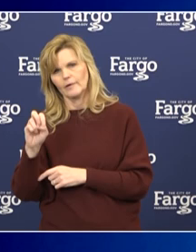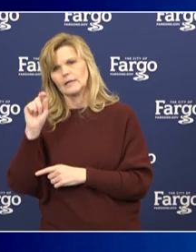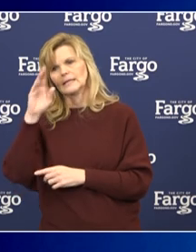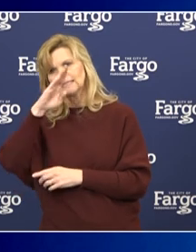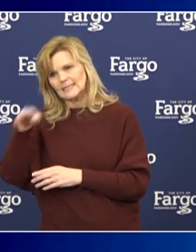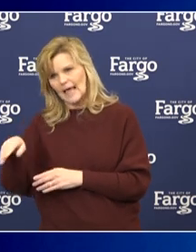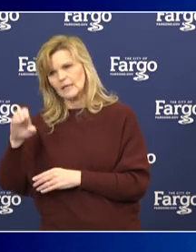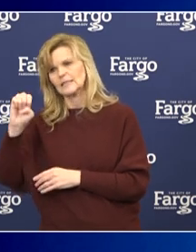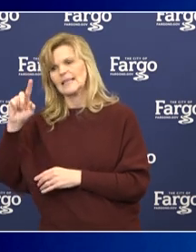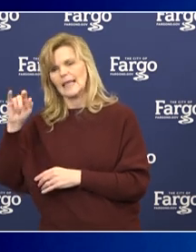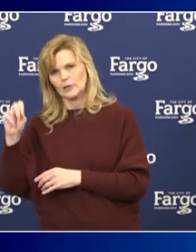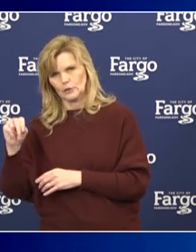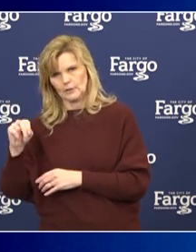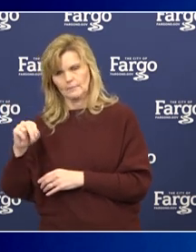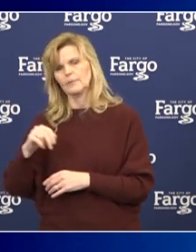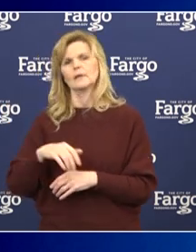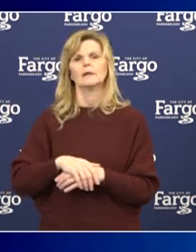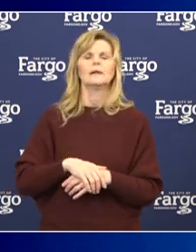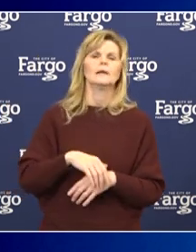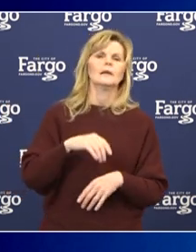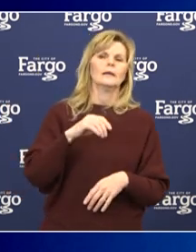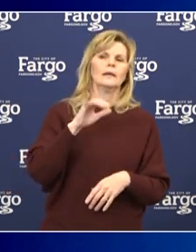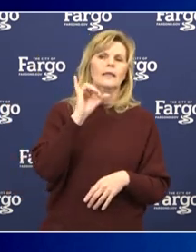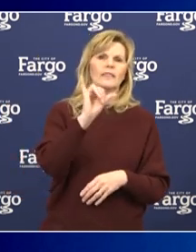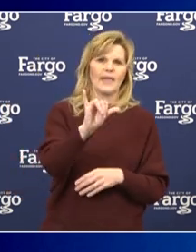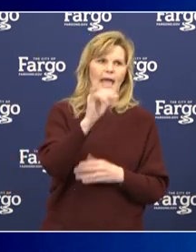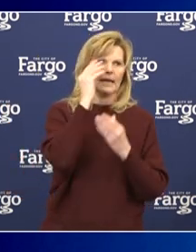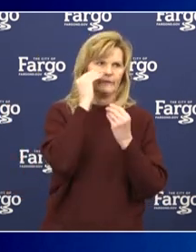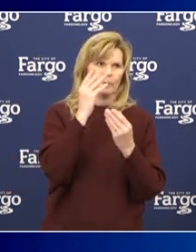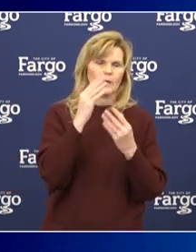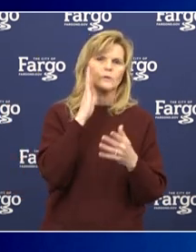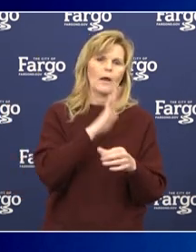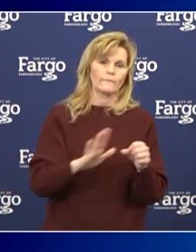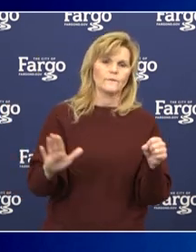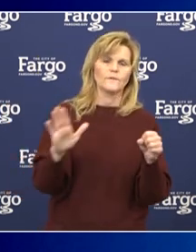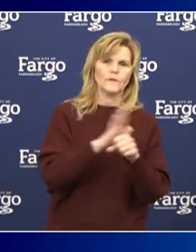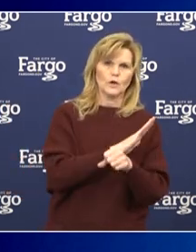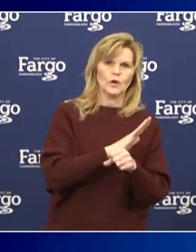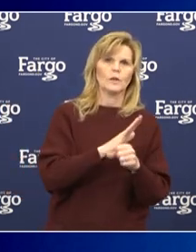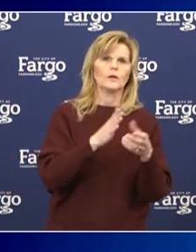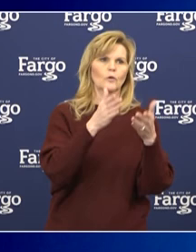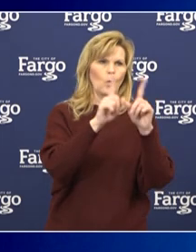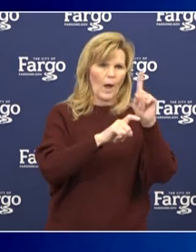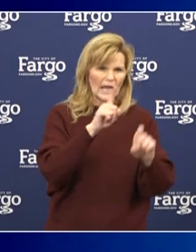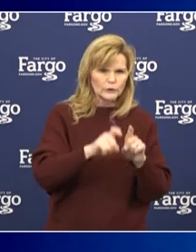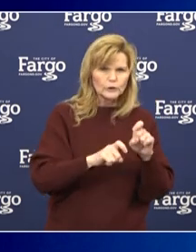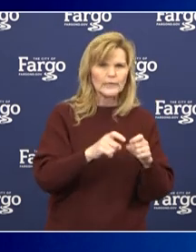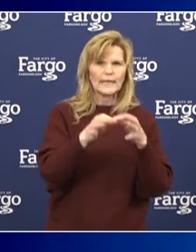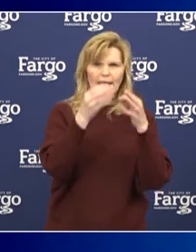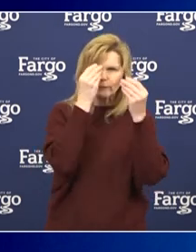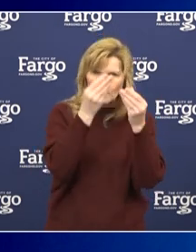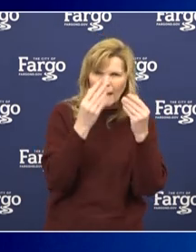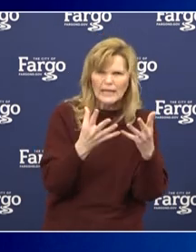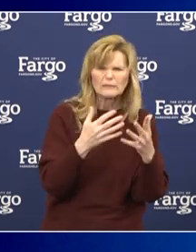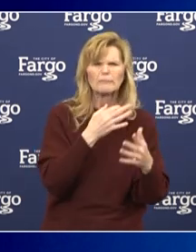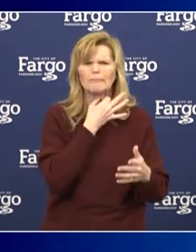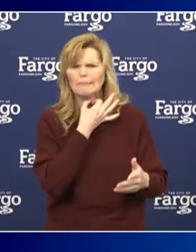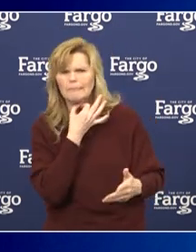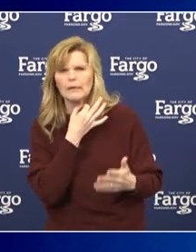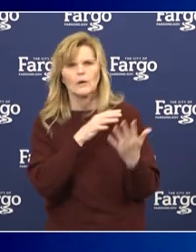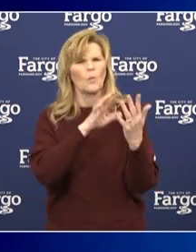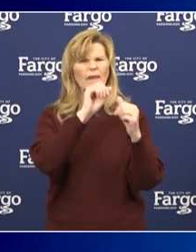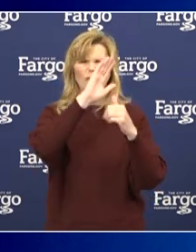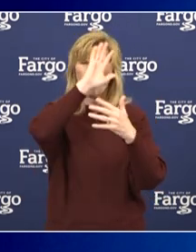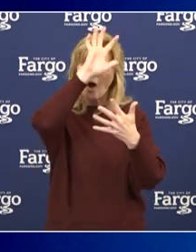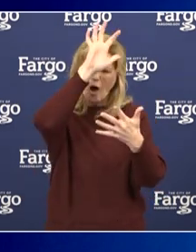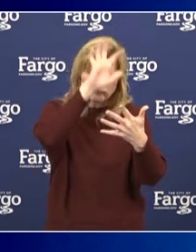So CassCountyND.gov, backslash, elections. A full, frequently asked questions detail sheet that'll hopefully take care of